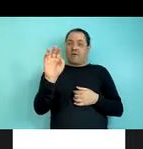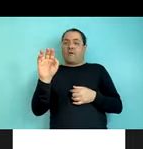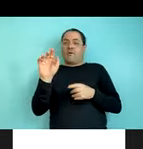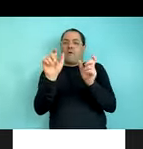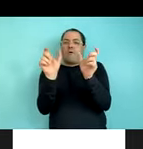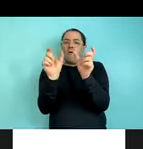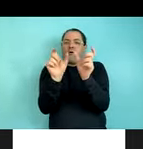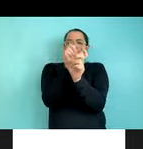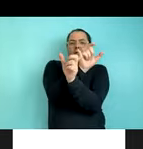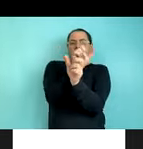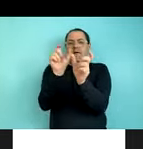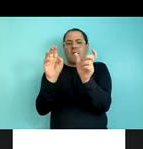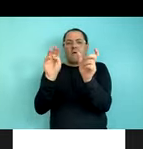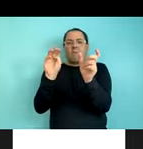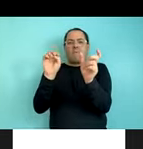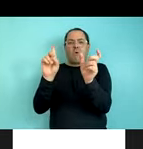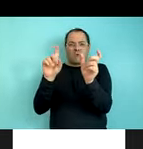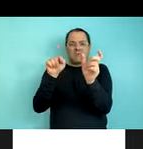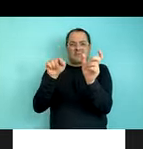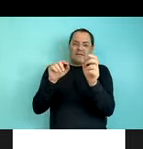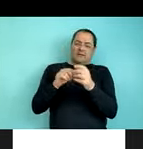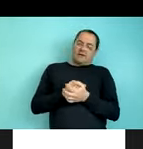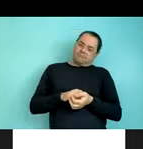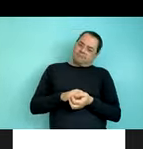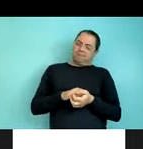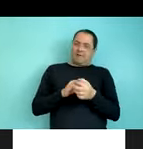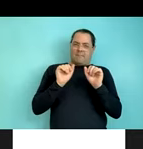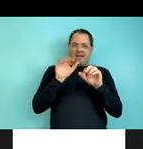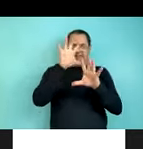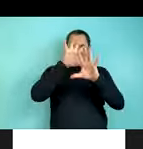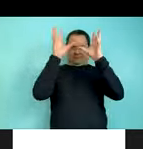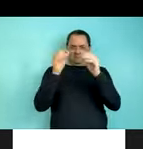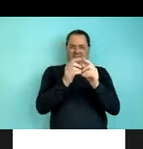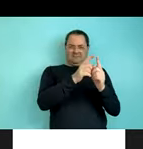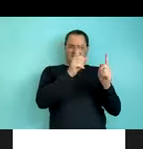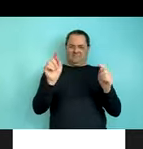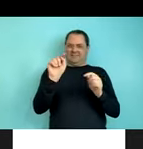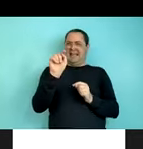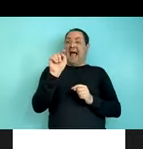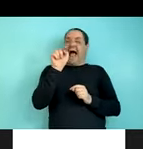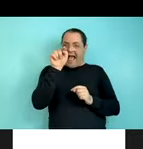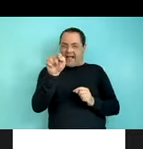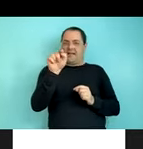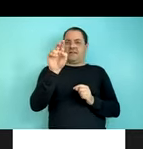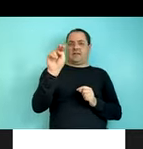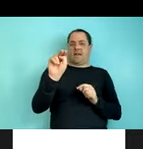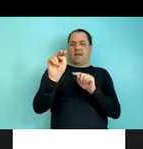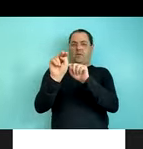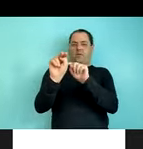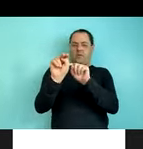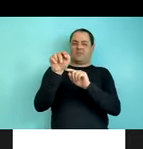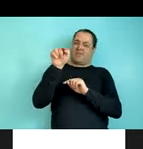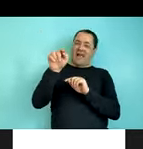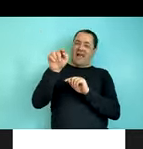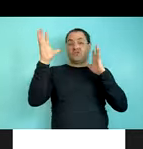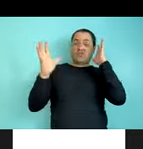entirely on the context of the rest of the utterance. So at a very broad level, we defined nouns as the gestures